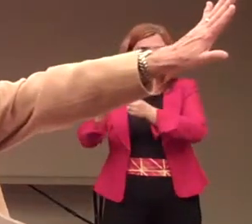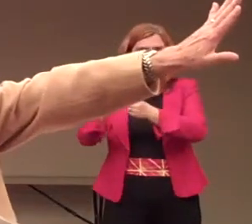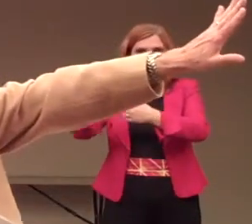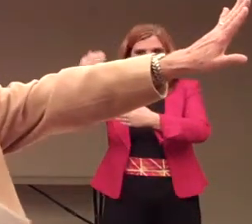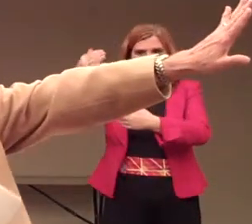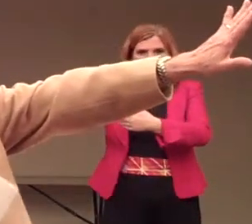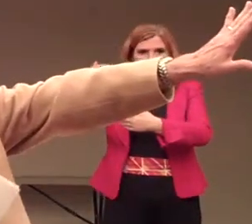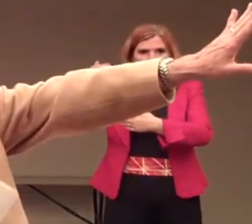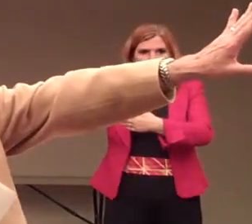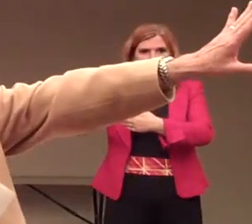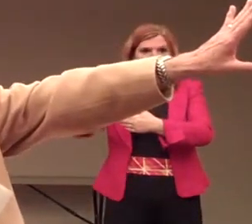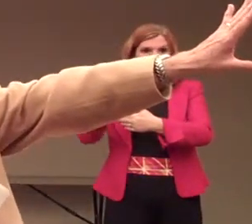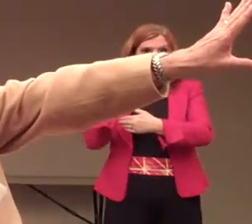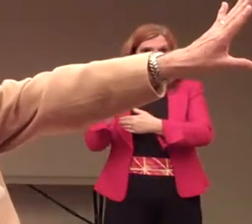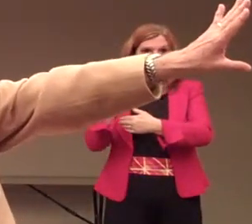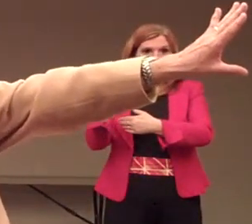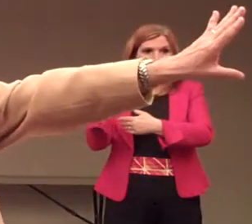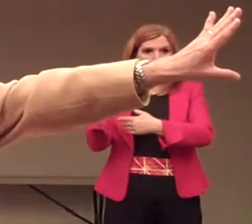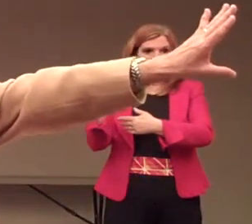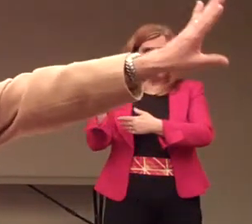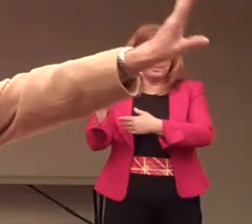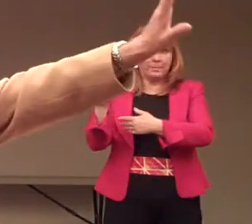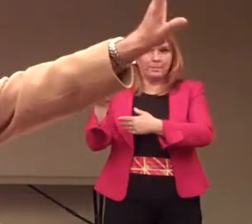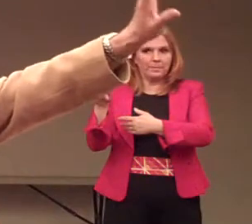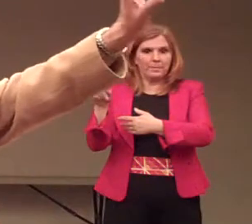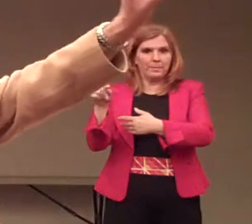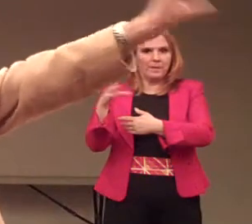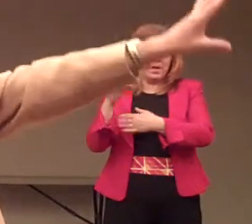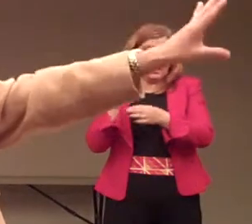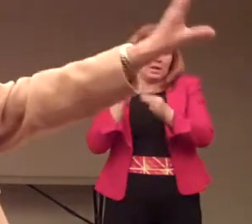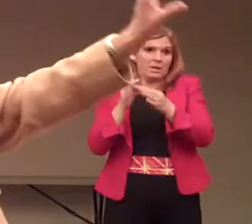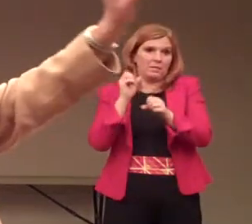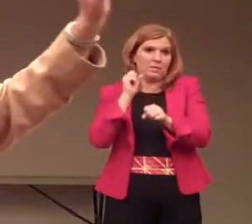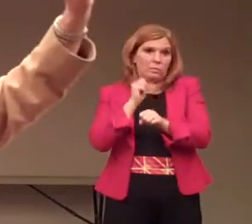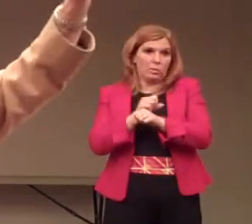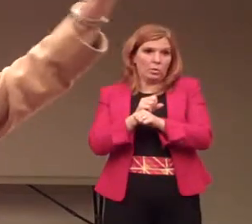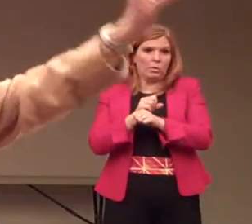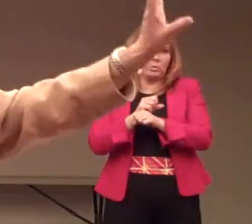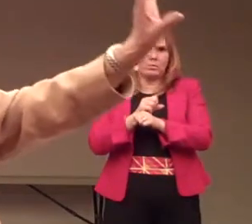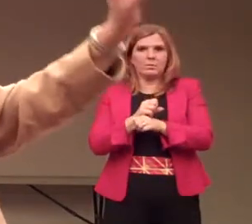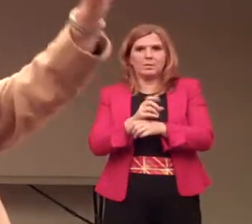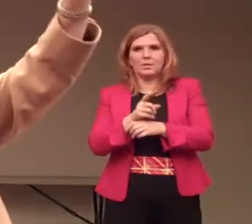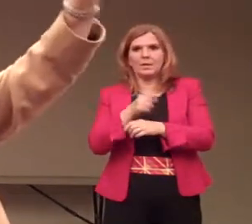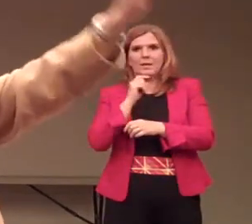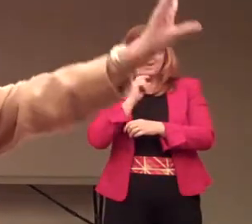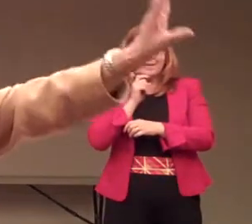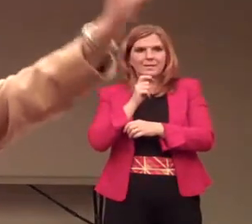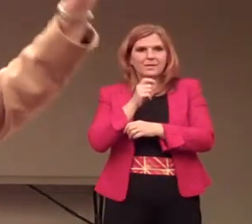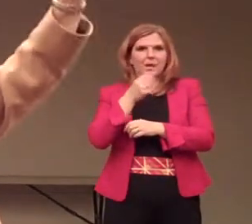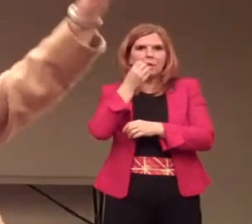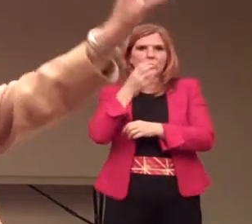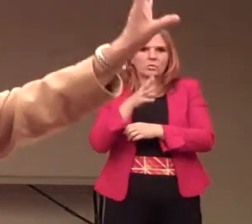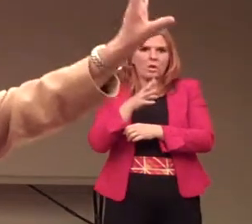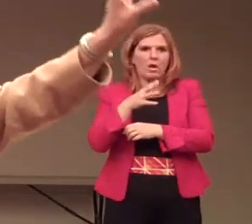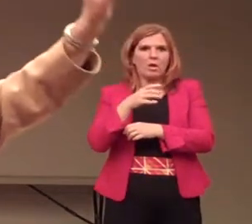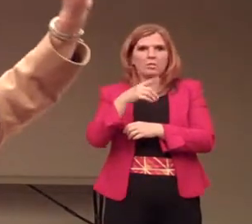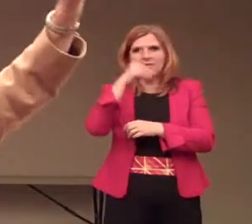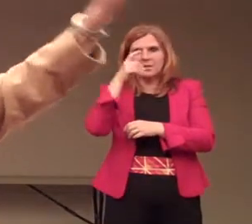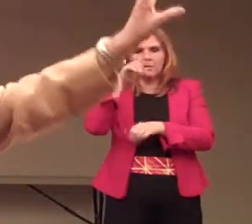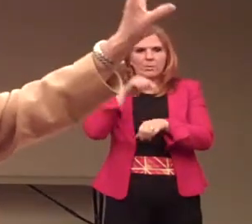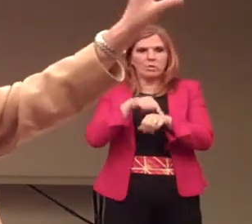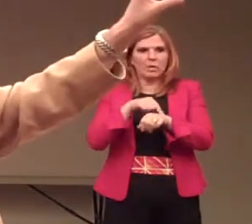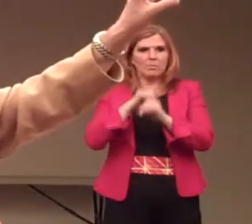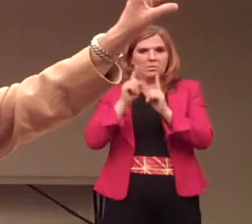was a bar. And, you know, if you worked in the blast furnace or the open hearth and it was hot and it's the summertime,